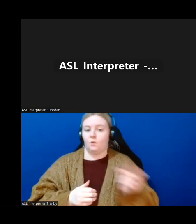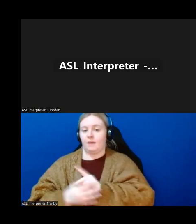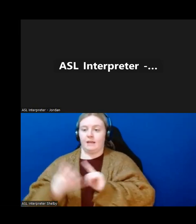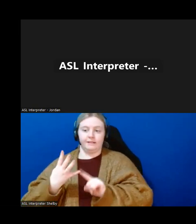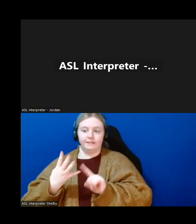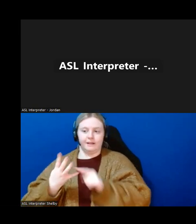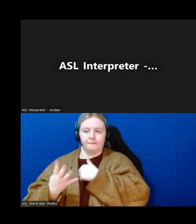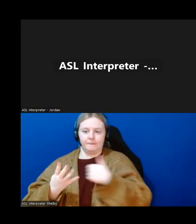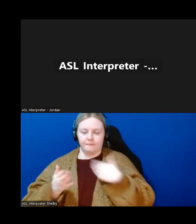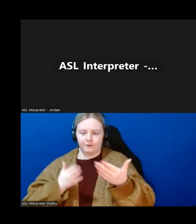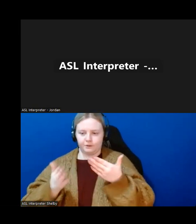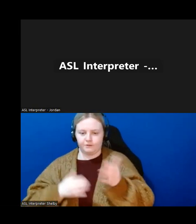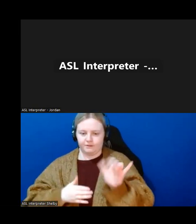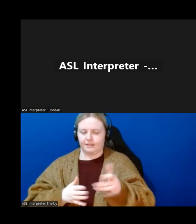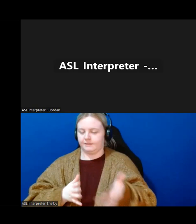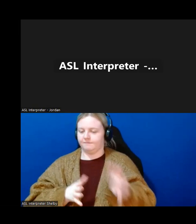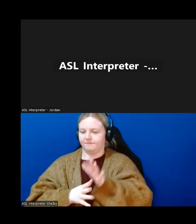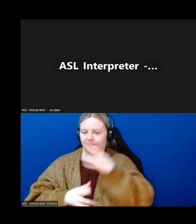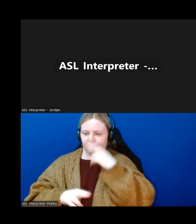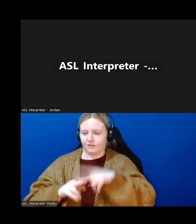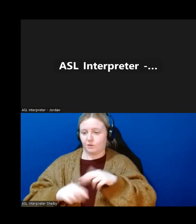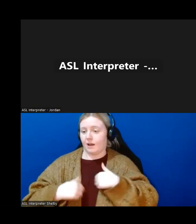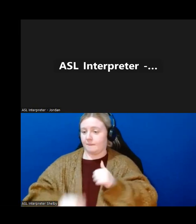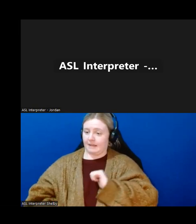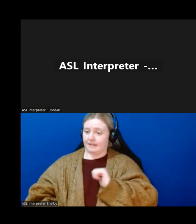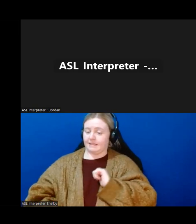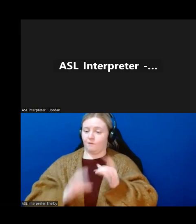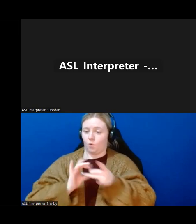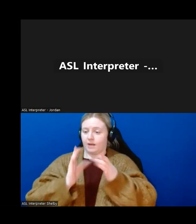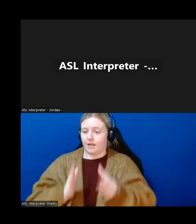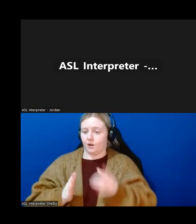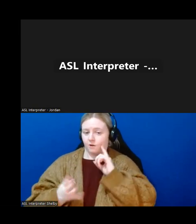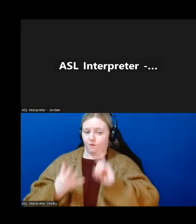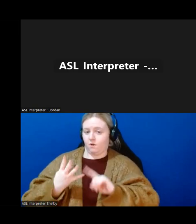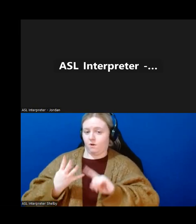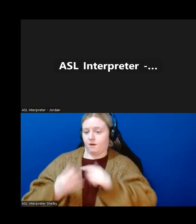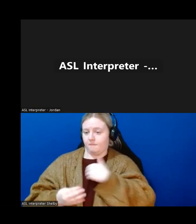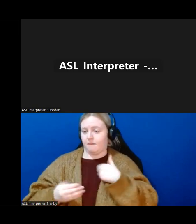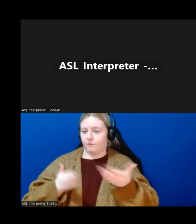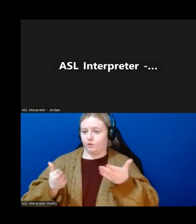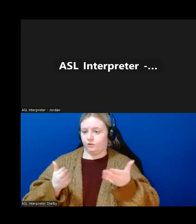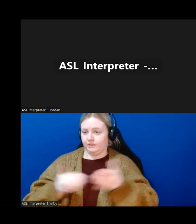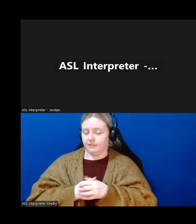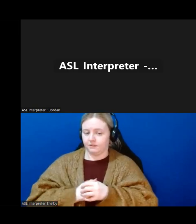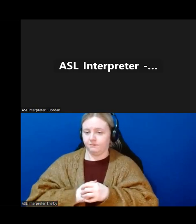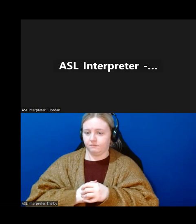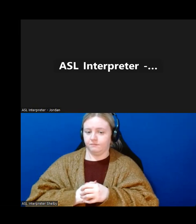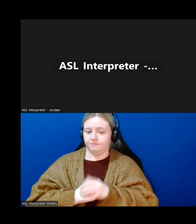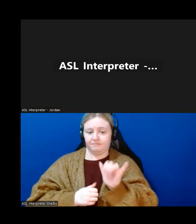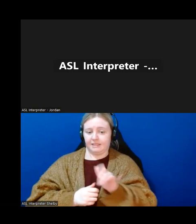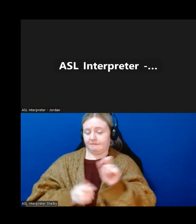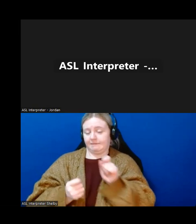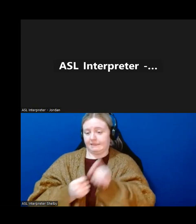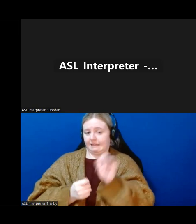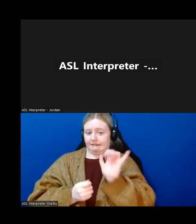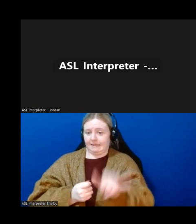again, I think that that's the one that's fun. So I am the member services coordinator. Member services is exactly like it sounds. If you're